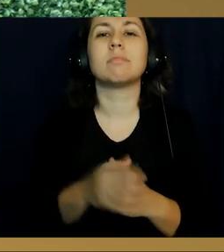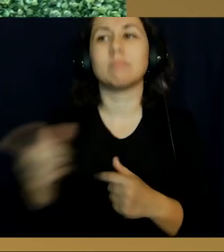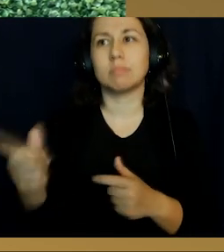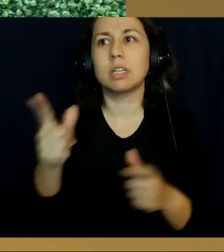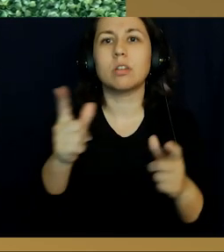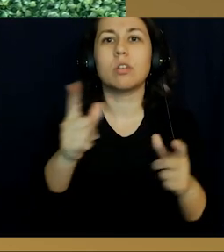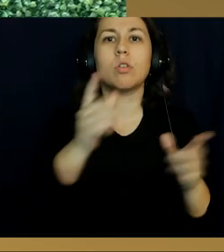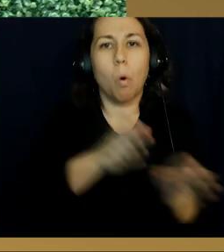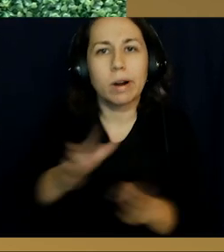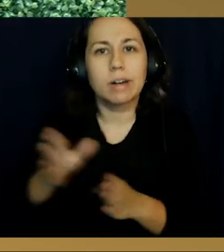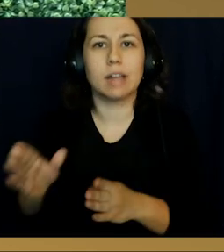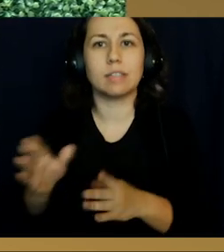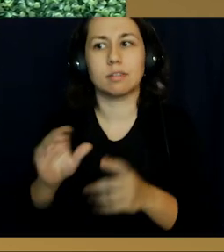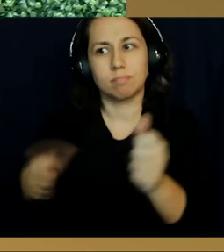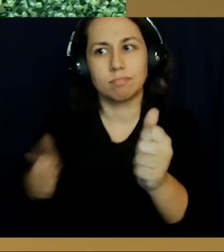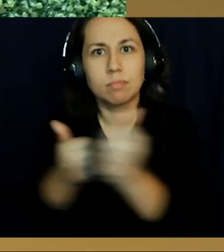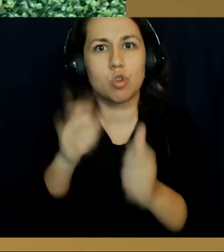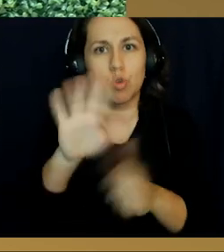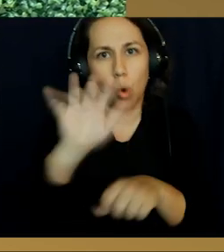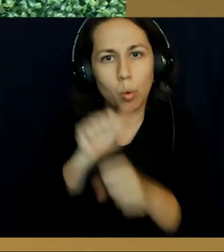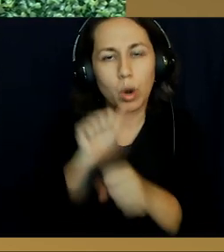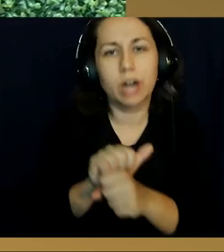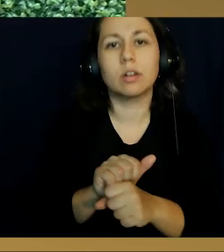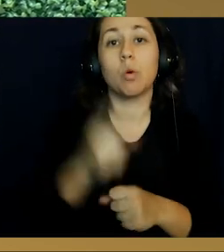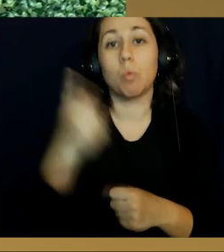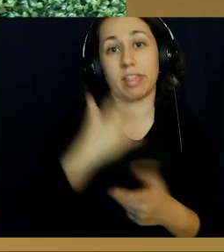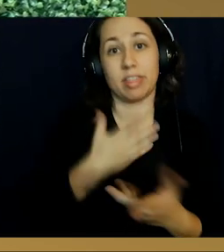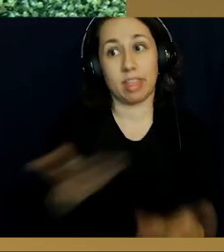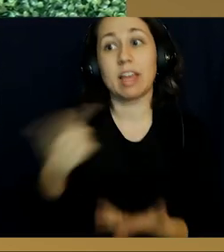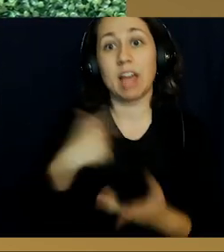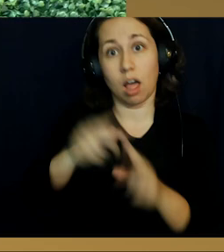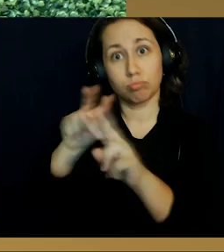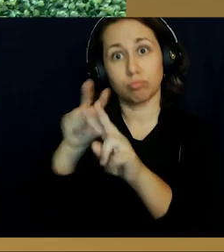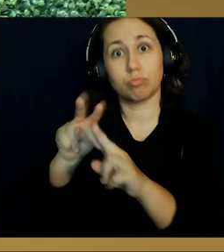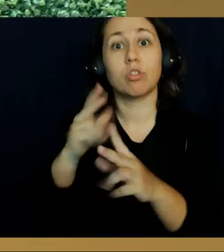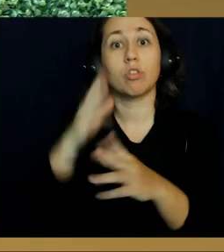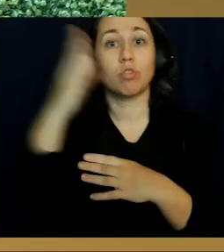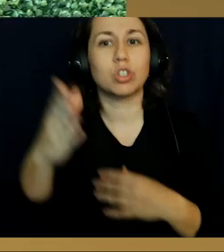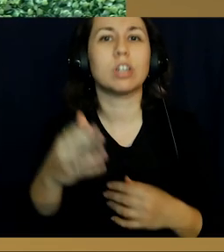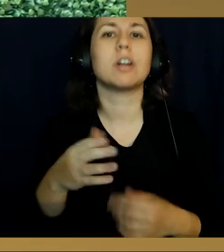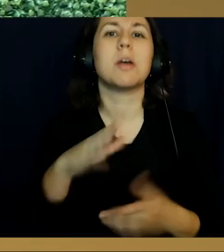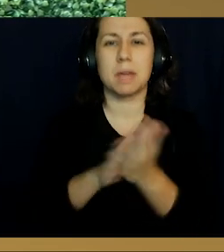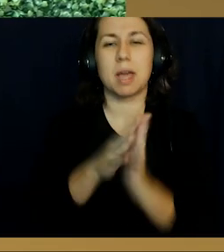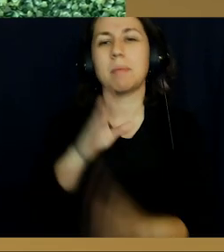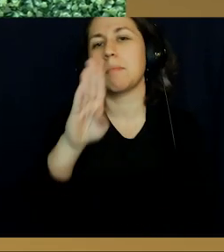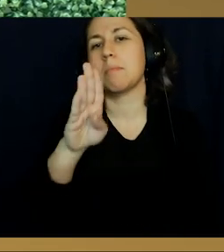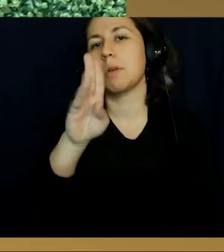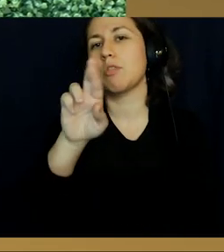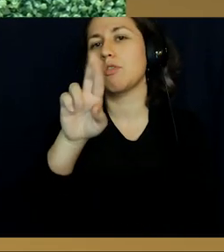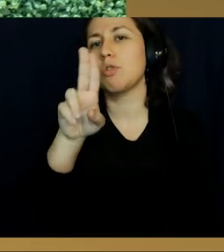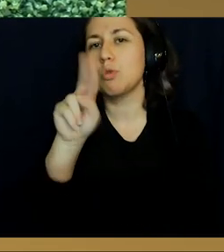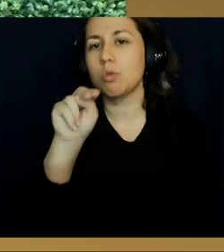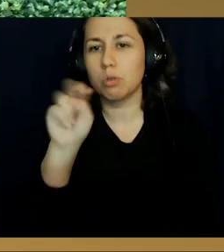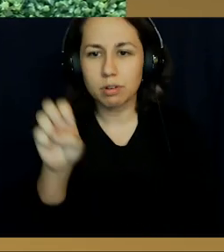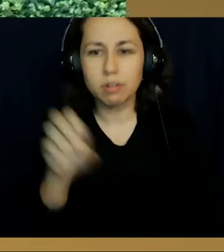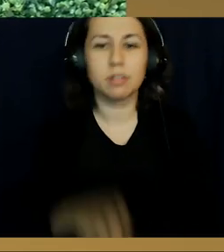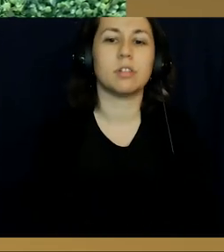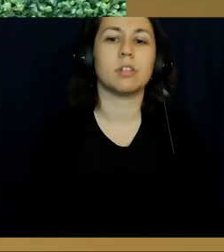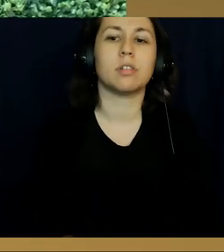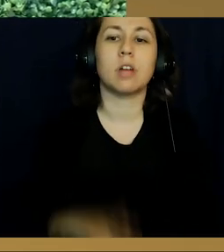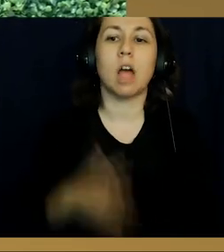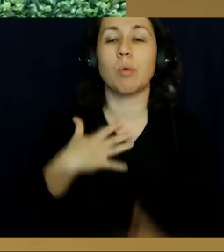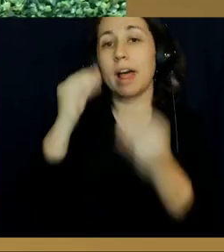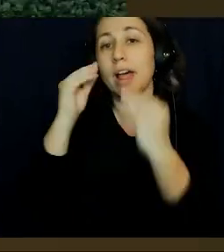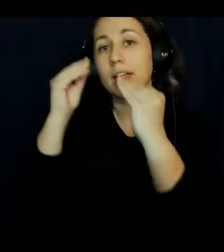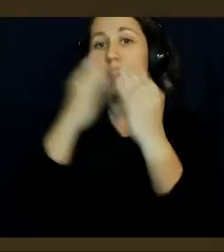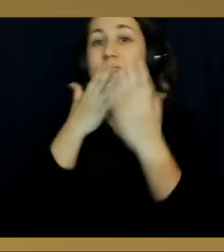My secret to success is being organized and staying on top of your work. One thing I look forward to the future is